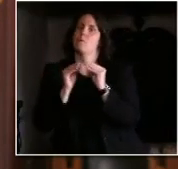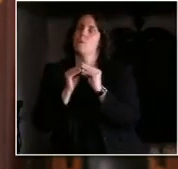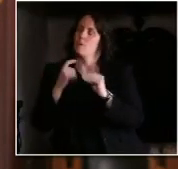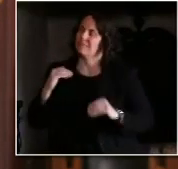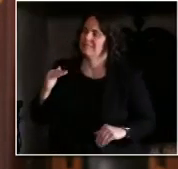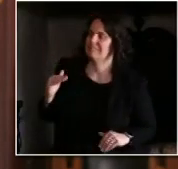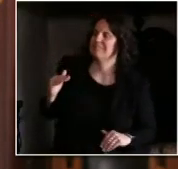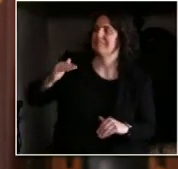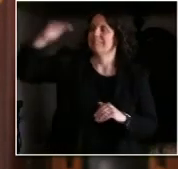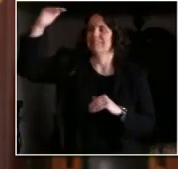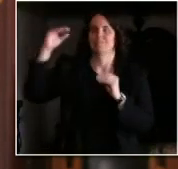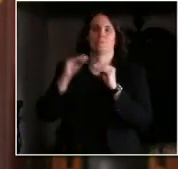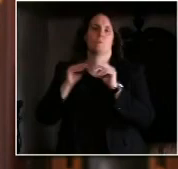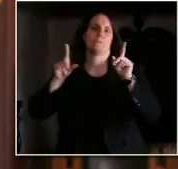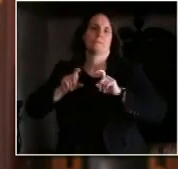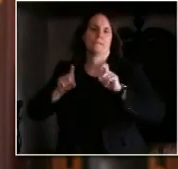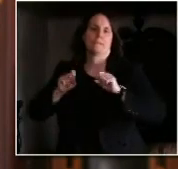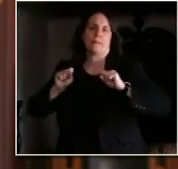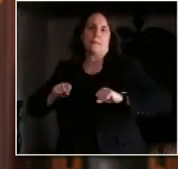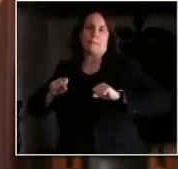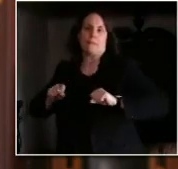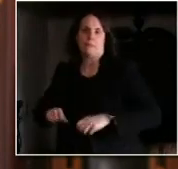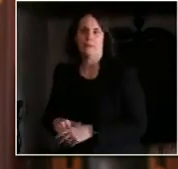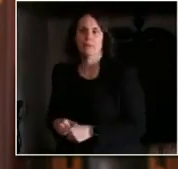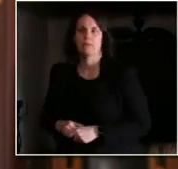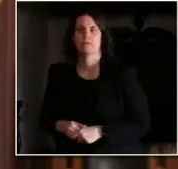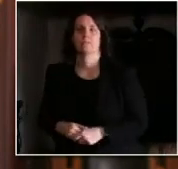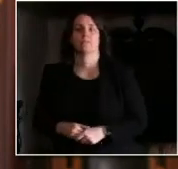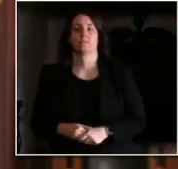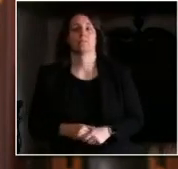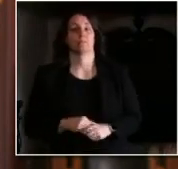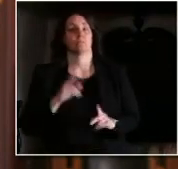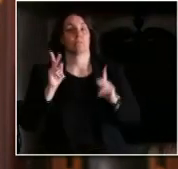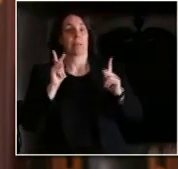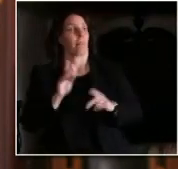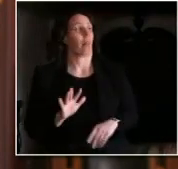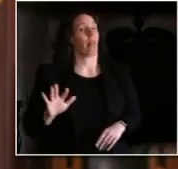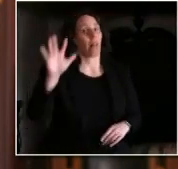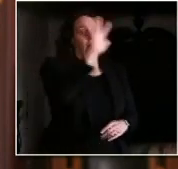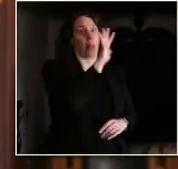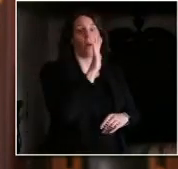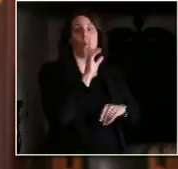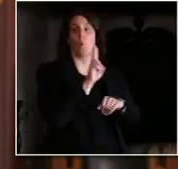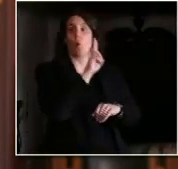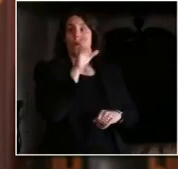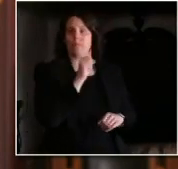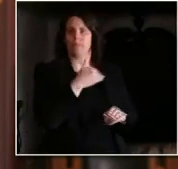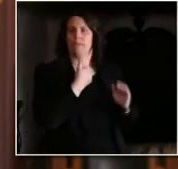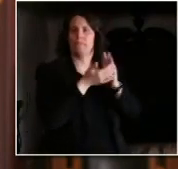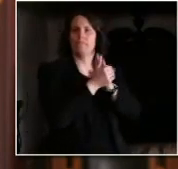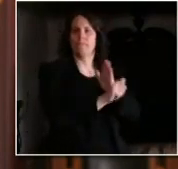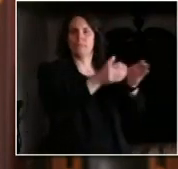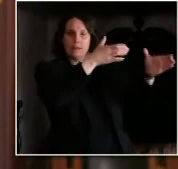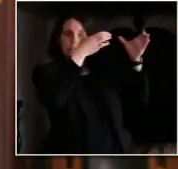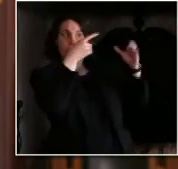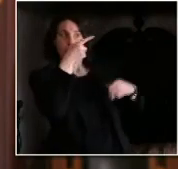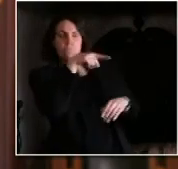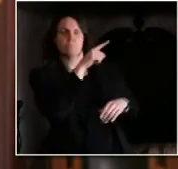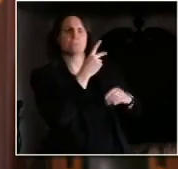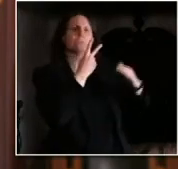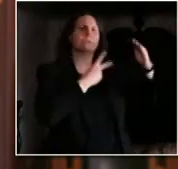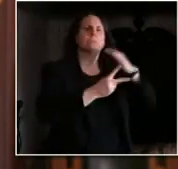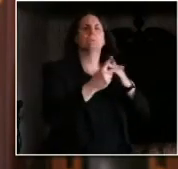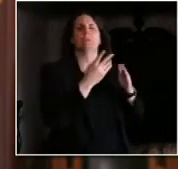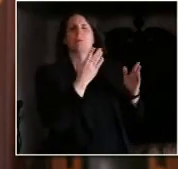variety of public health experts around the country that are doing some really good thinking about this we are looking at the ways